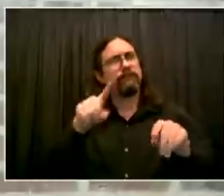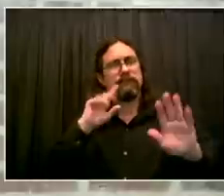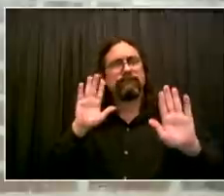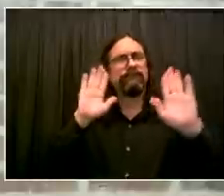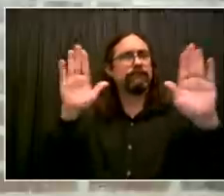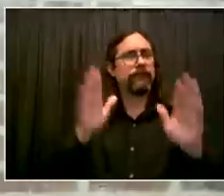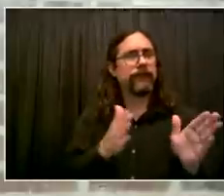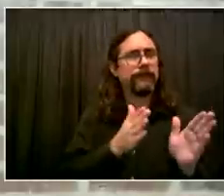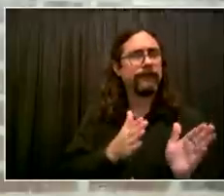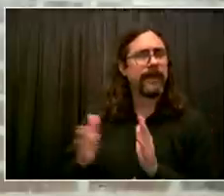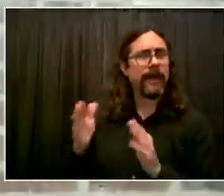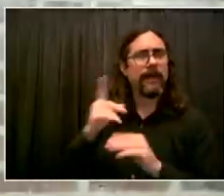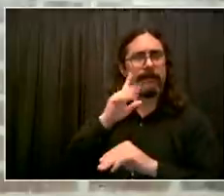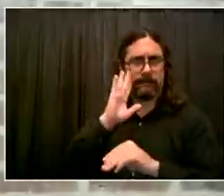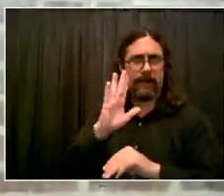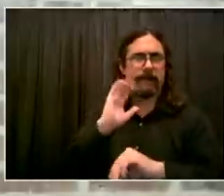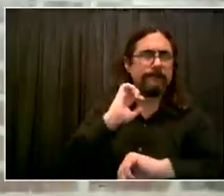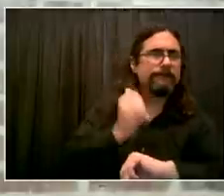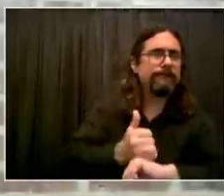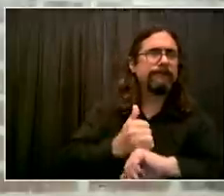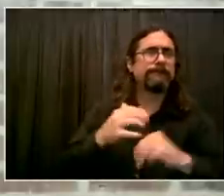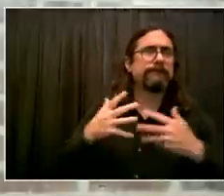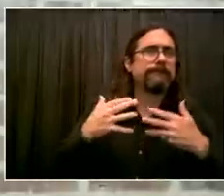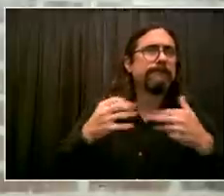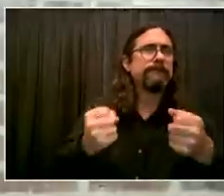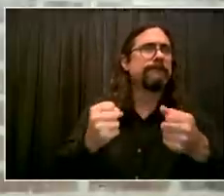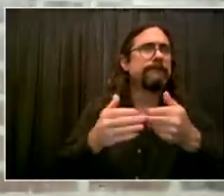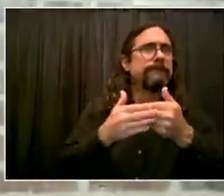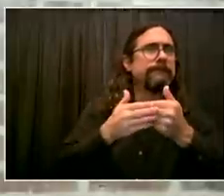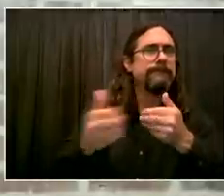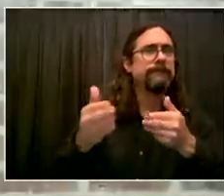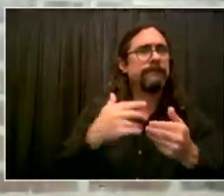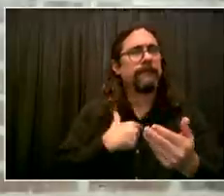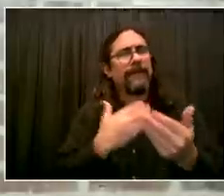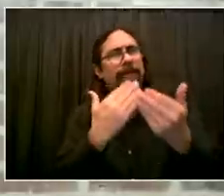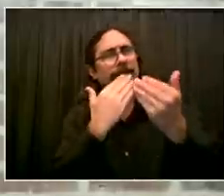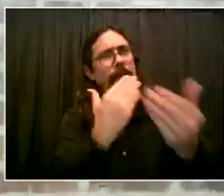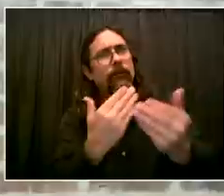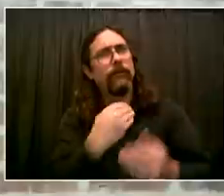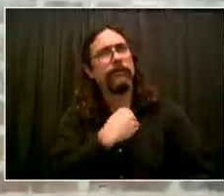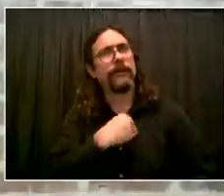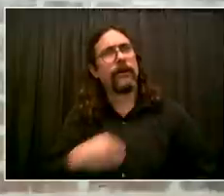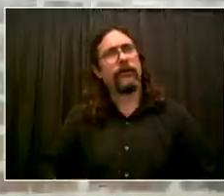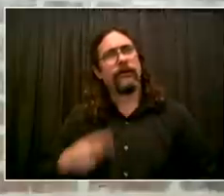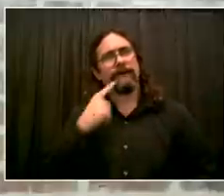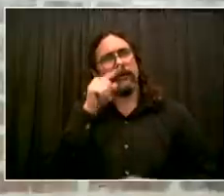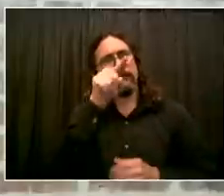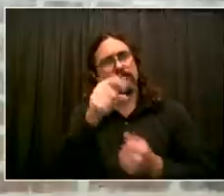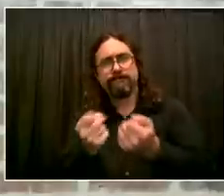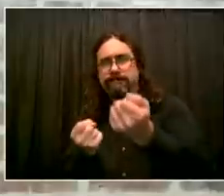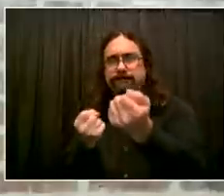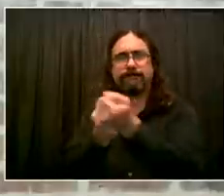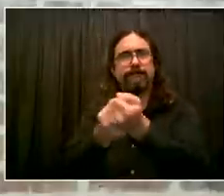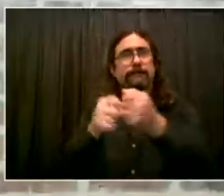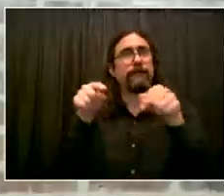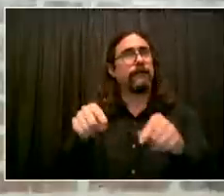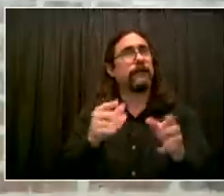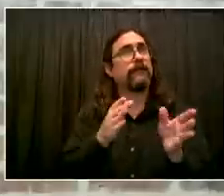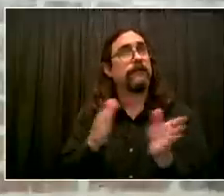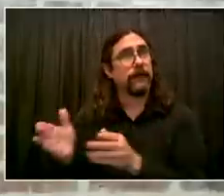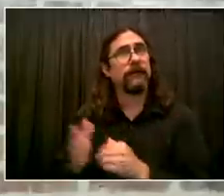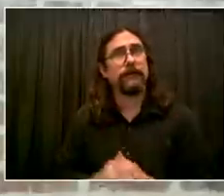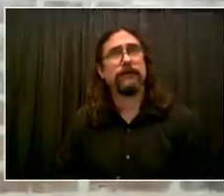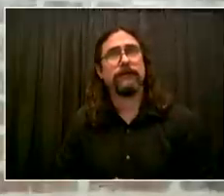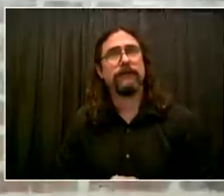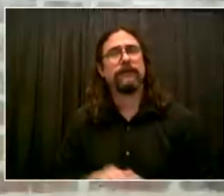today and what promises to be extremely successful. I would also like to thank, from the bottom of my heart, on behalf of